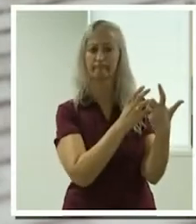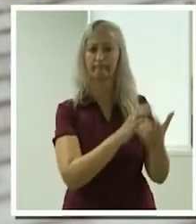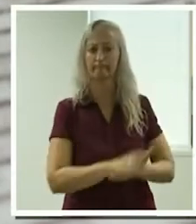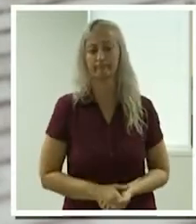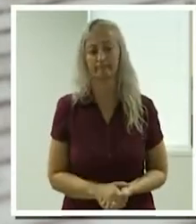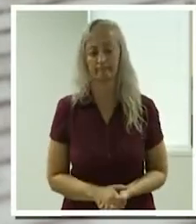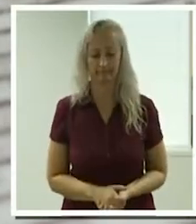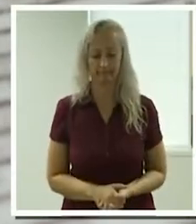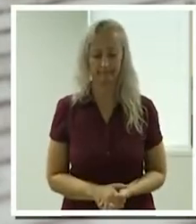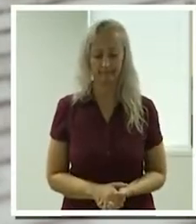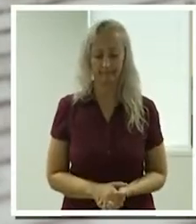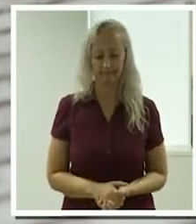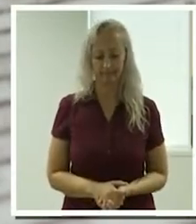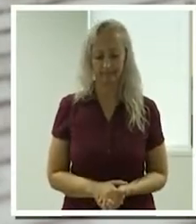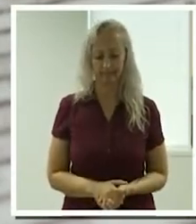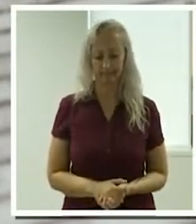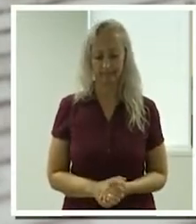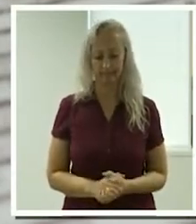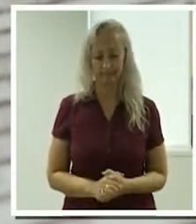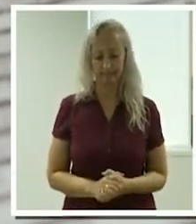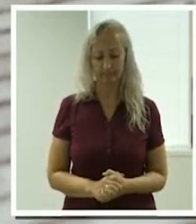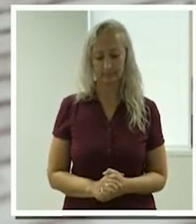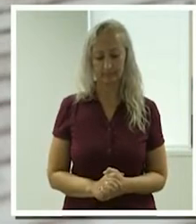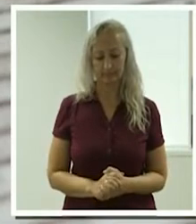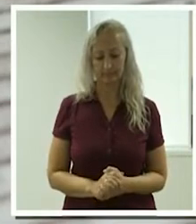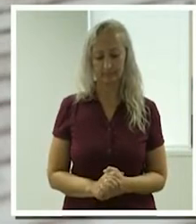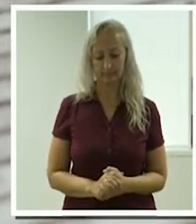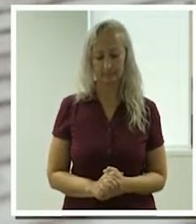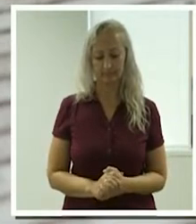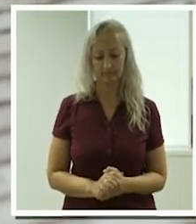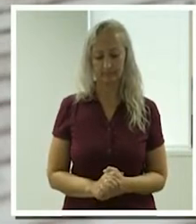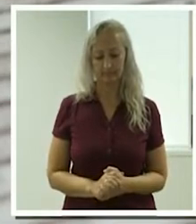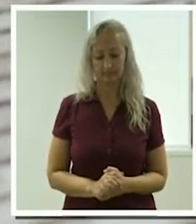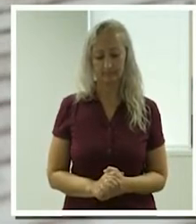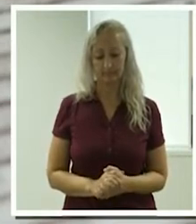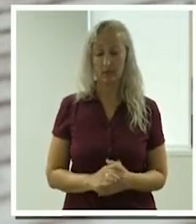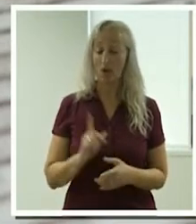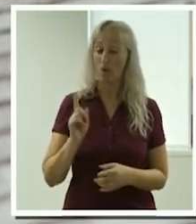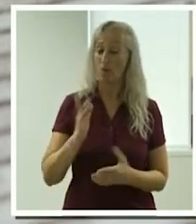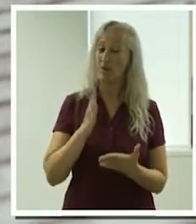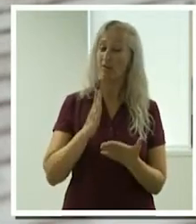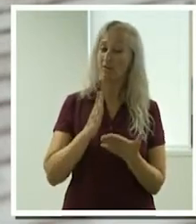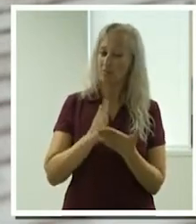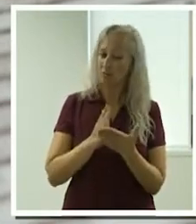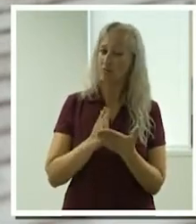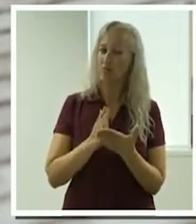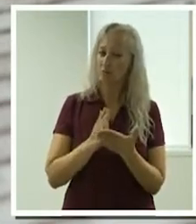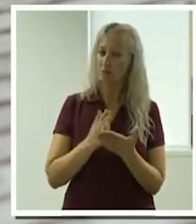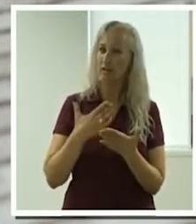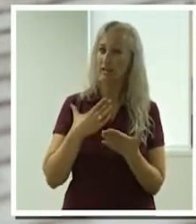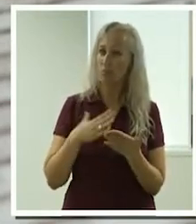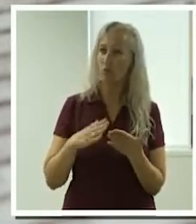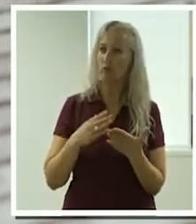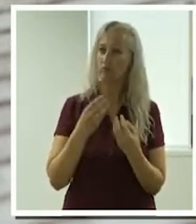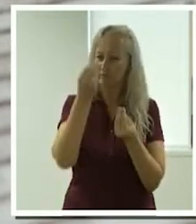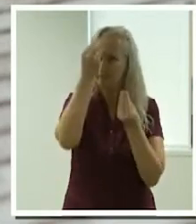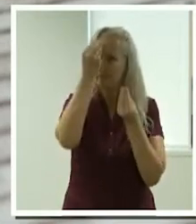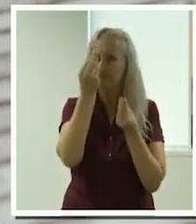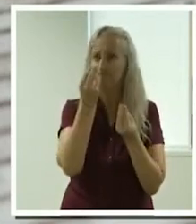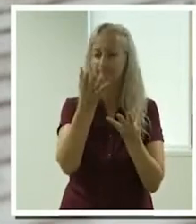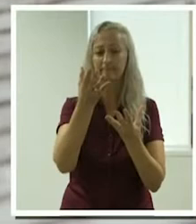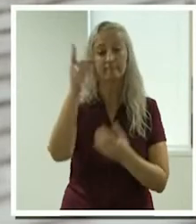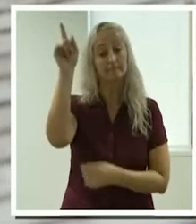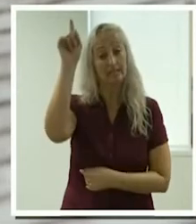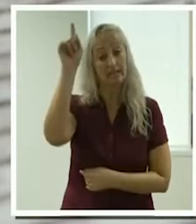respond to the support needs in your community. I guess, you know, what I really wanted to communicate here today is that we